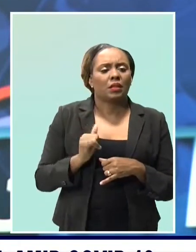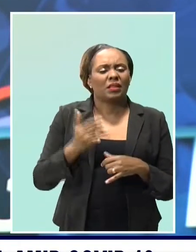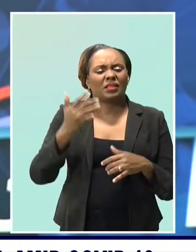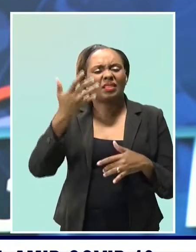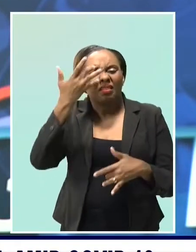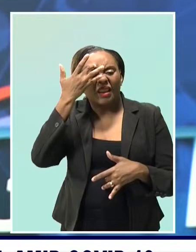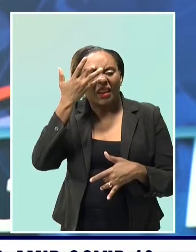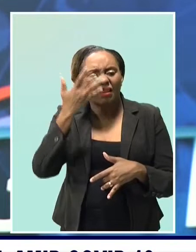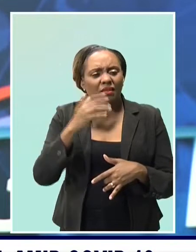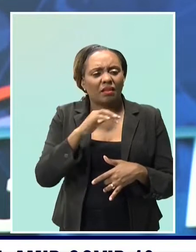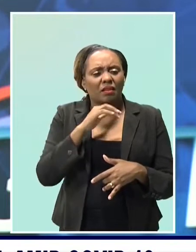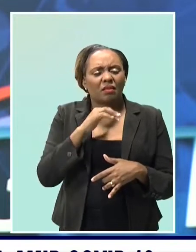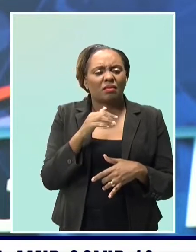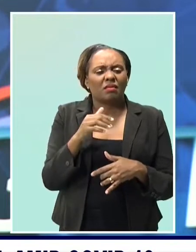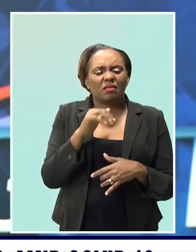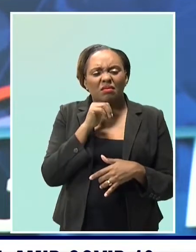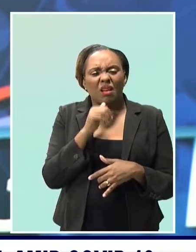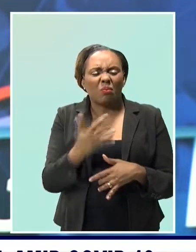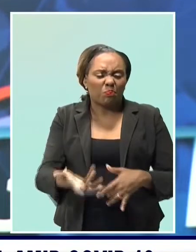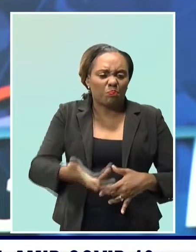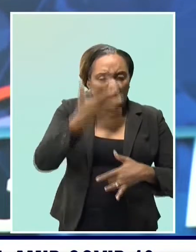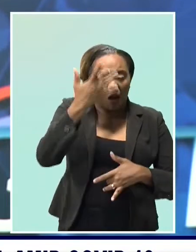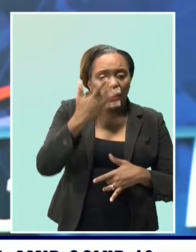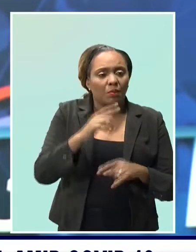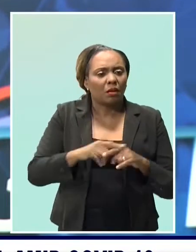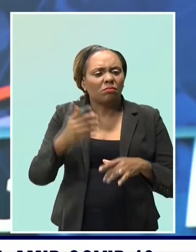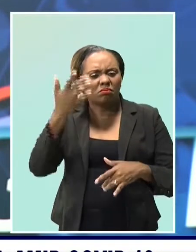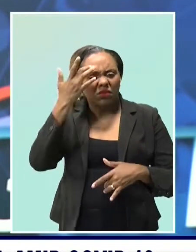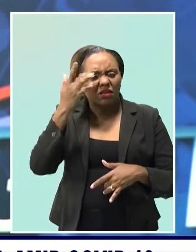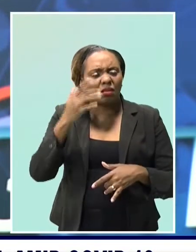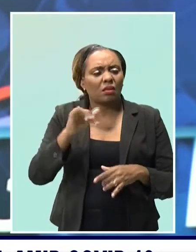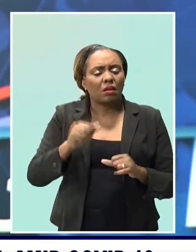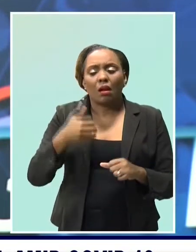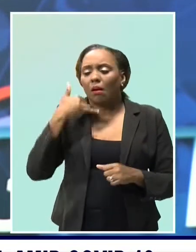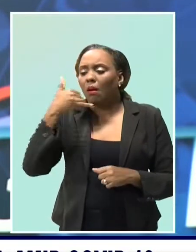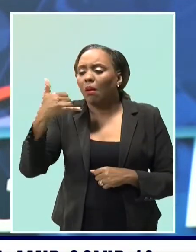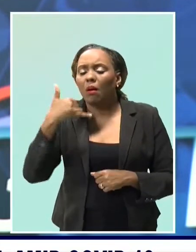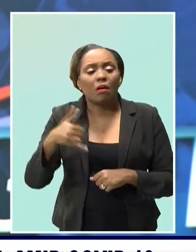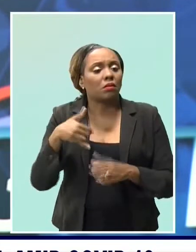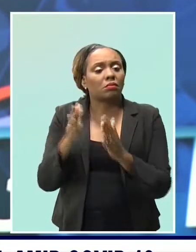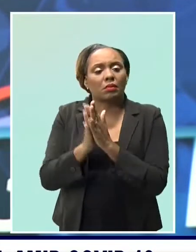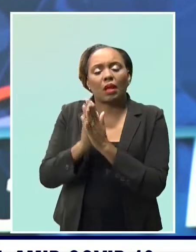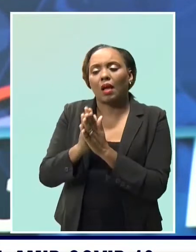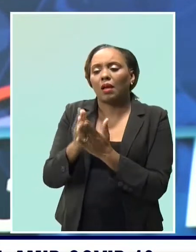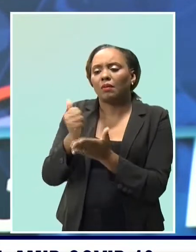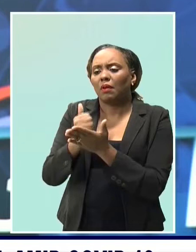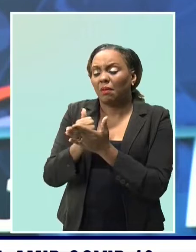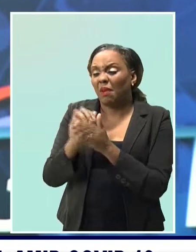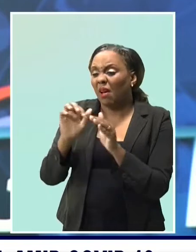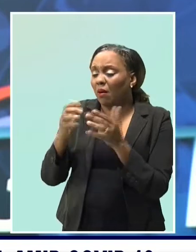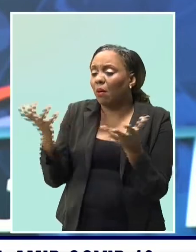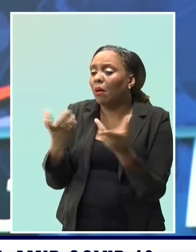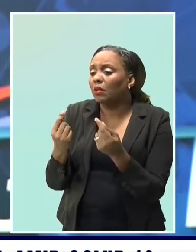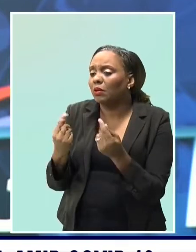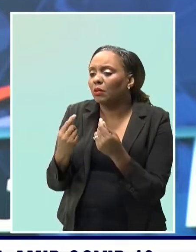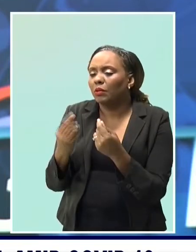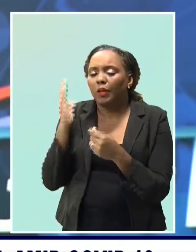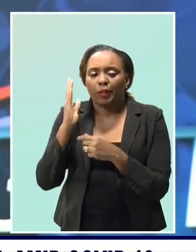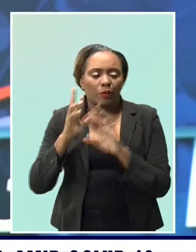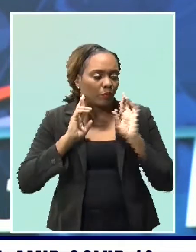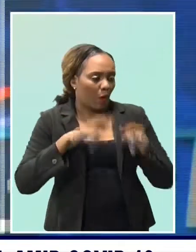especially in cases where symptoms are mild, it's best to call ahead so that medical personnel can advise and prepare accordingly.